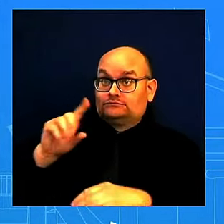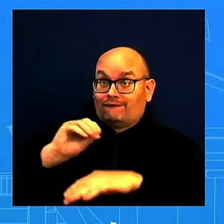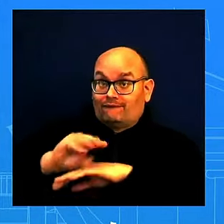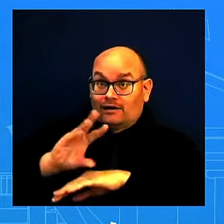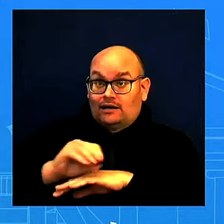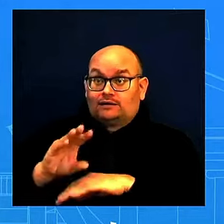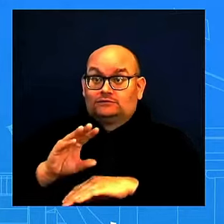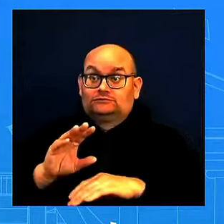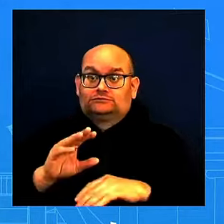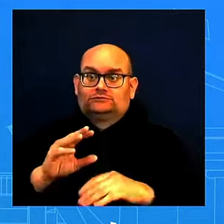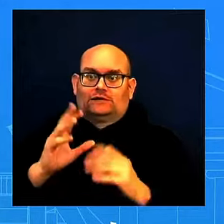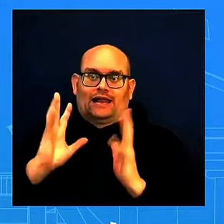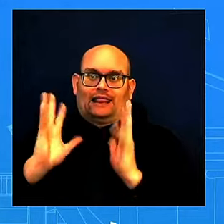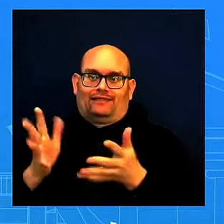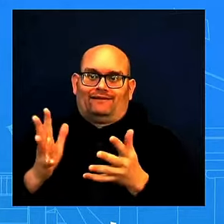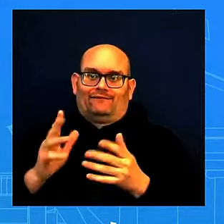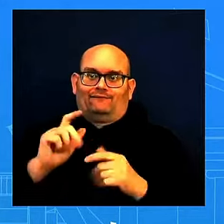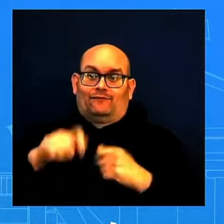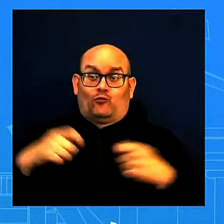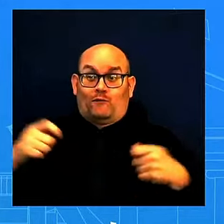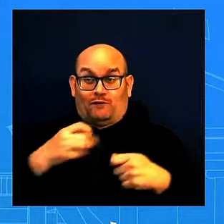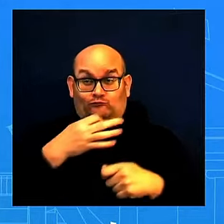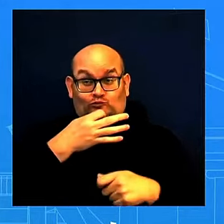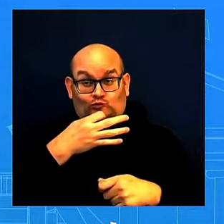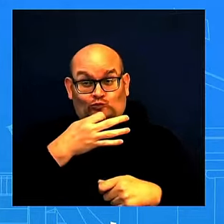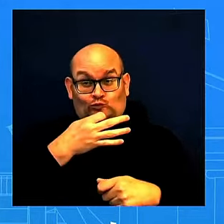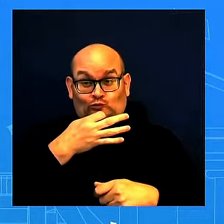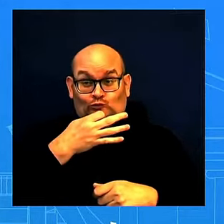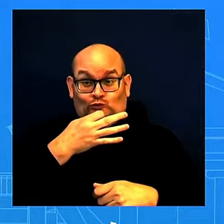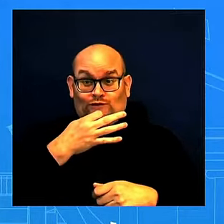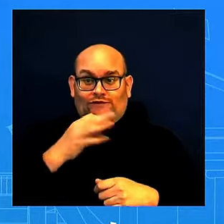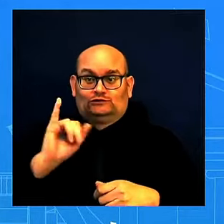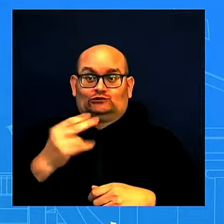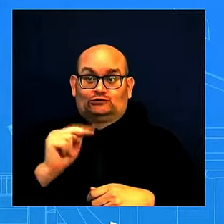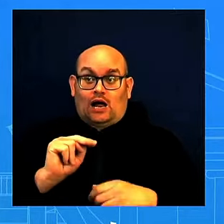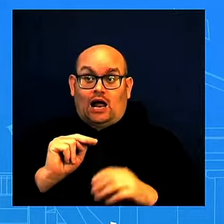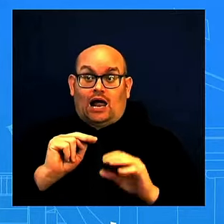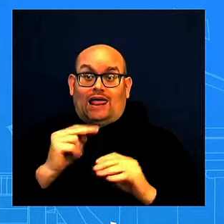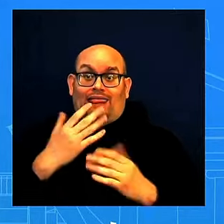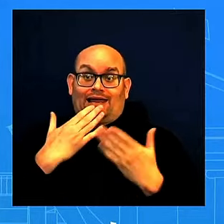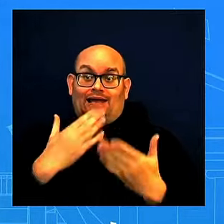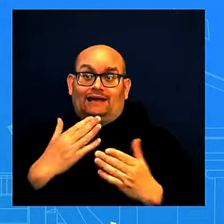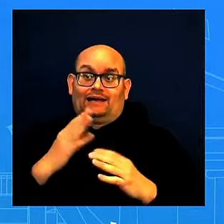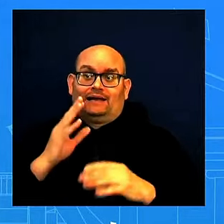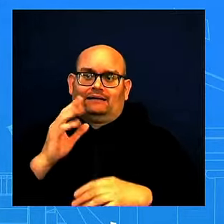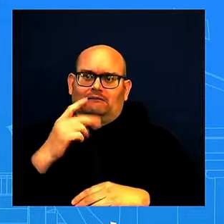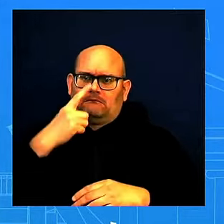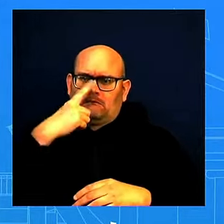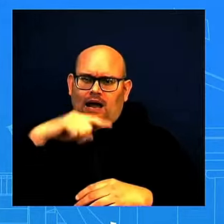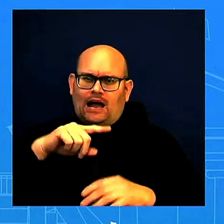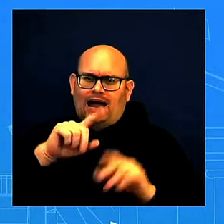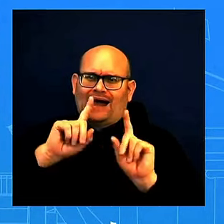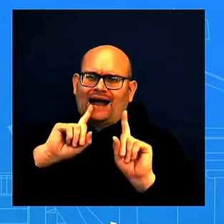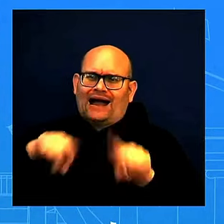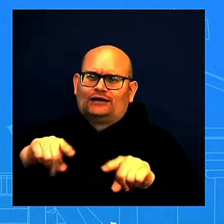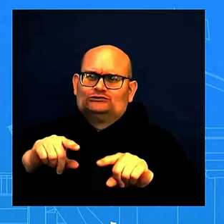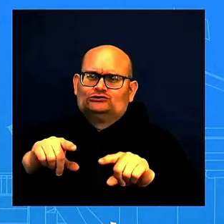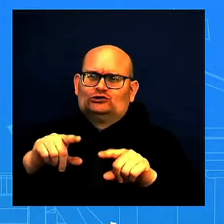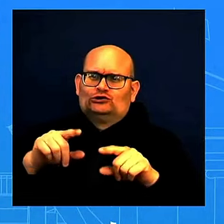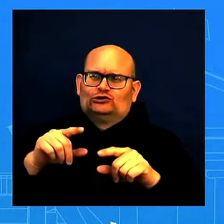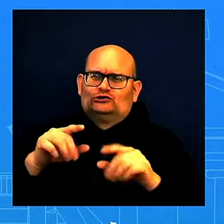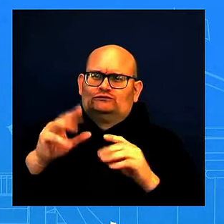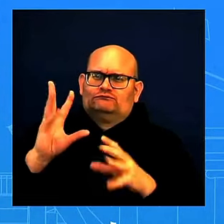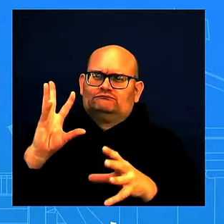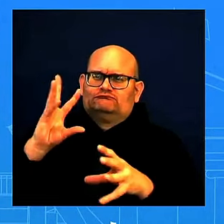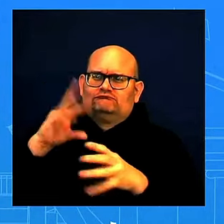Go ahead, John. Thanks a lot, Karine. Can you just clarify an answer that you gave a little bit earlier? Yeah. It involves that revocation